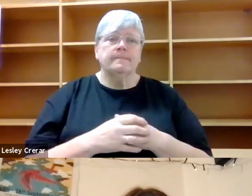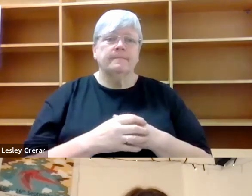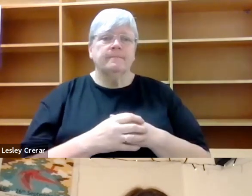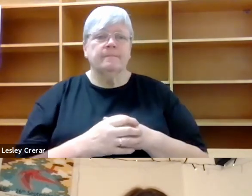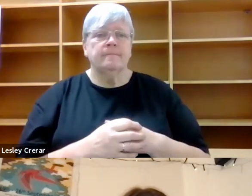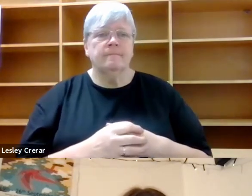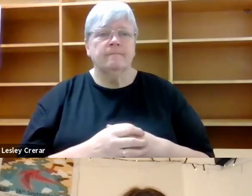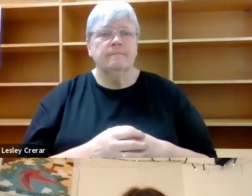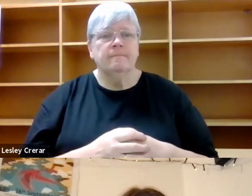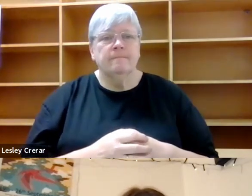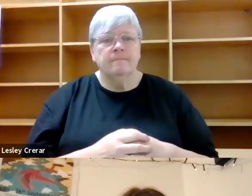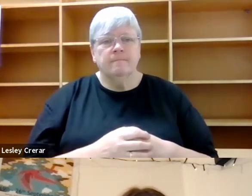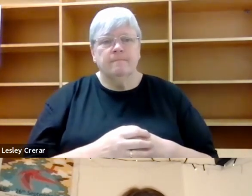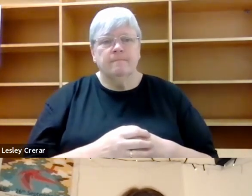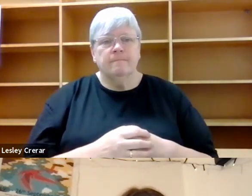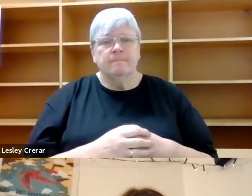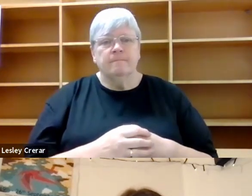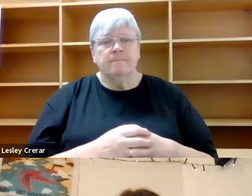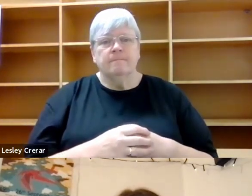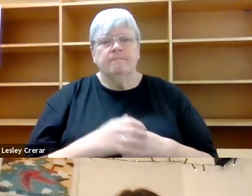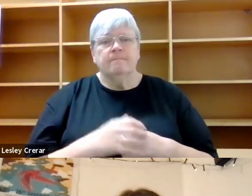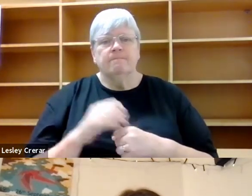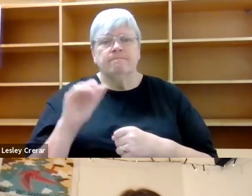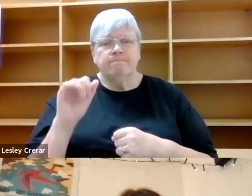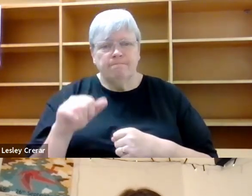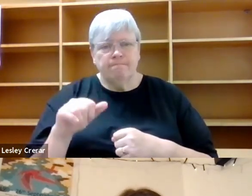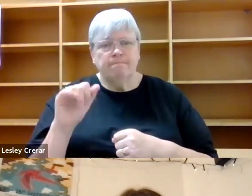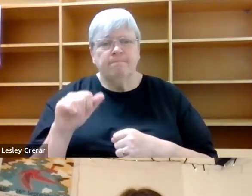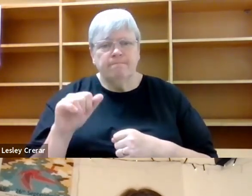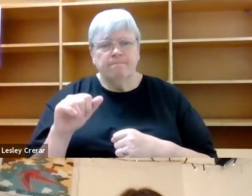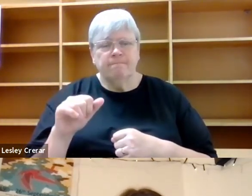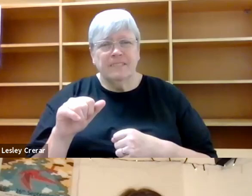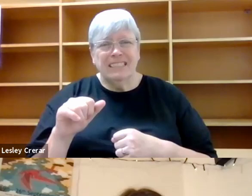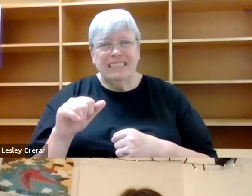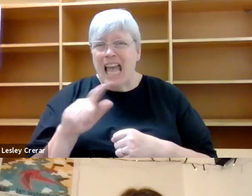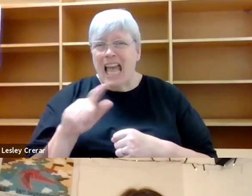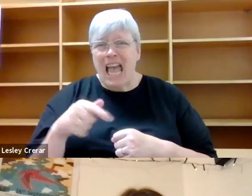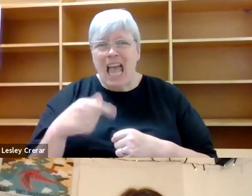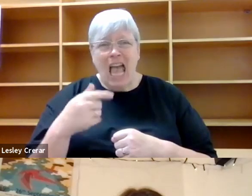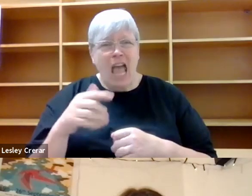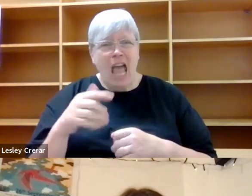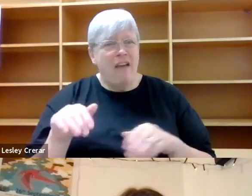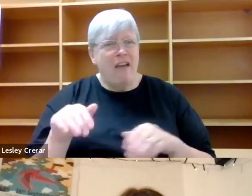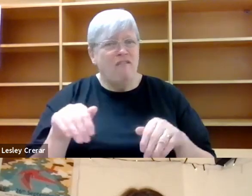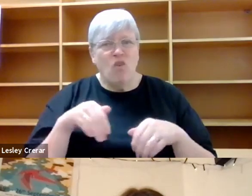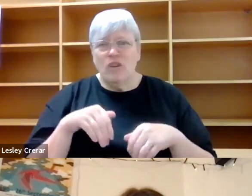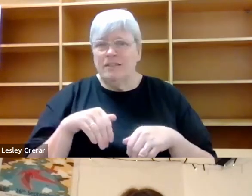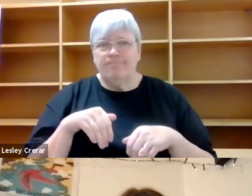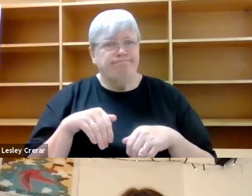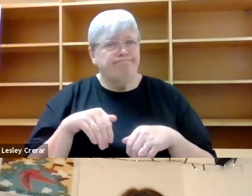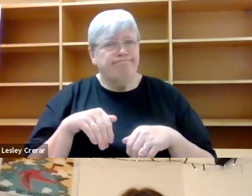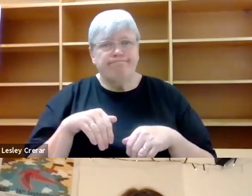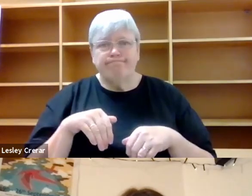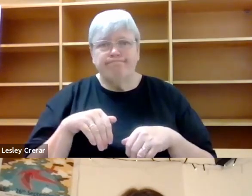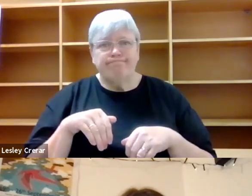I think not to address it is very difficult because it's so apparent. I also think that, um, my